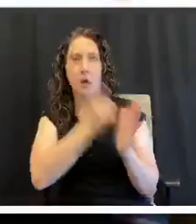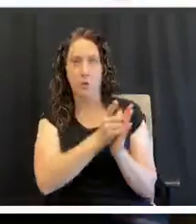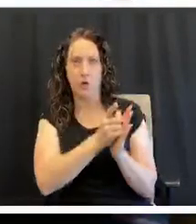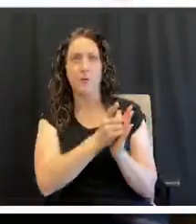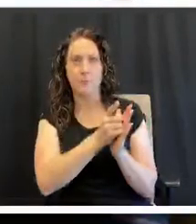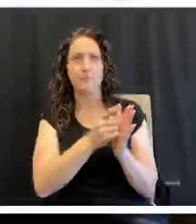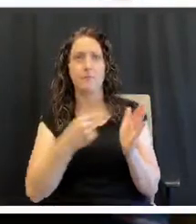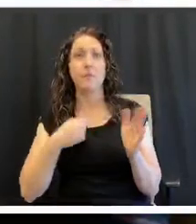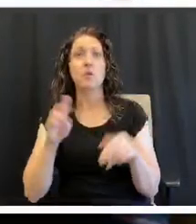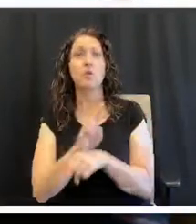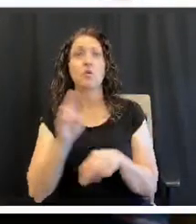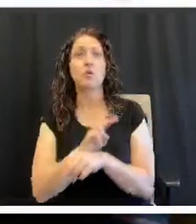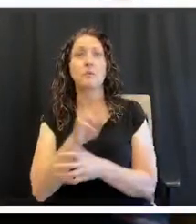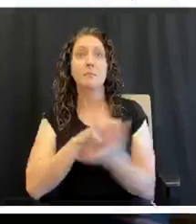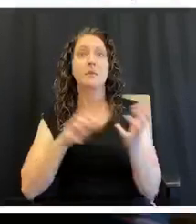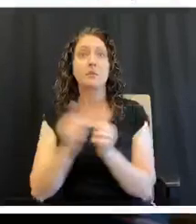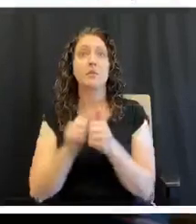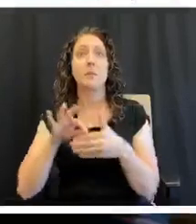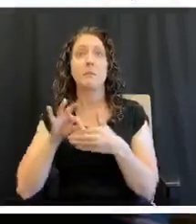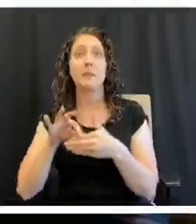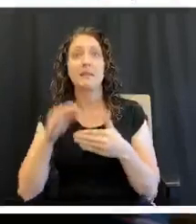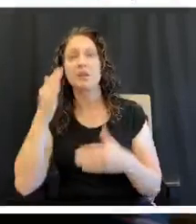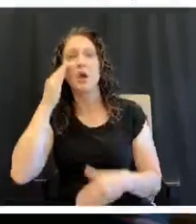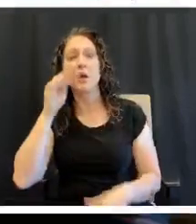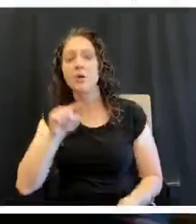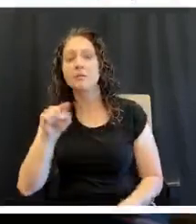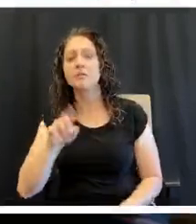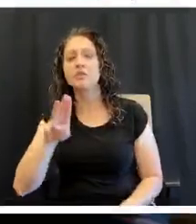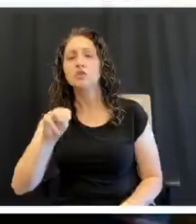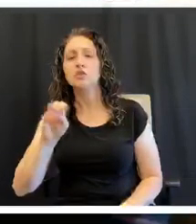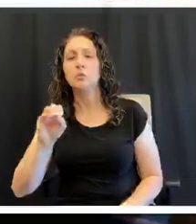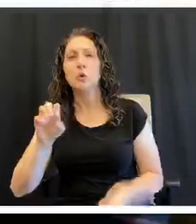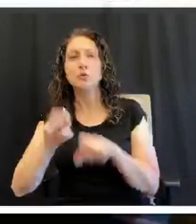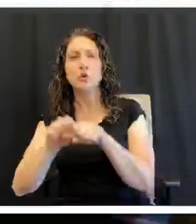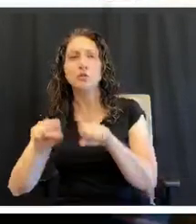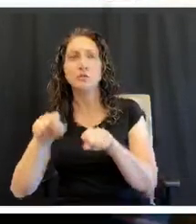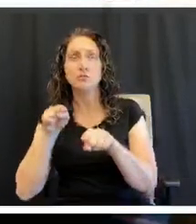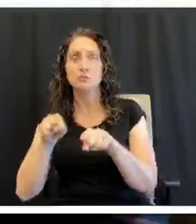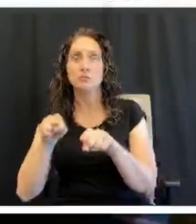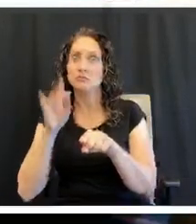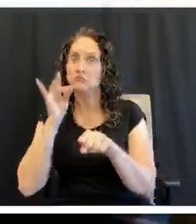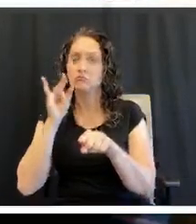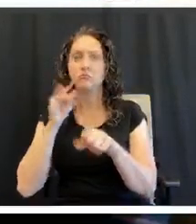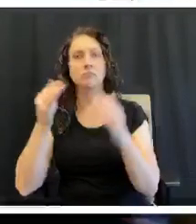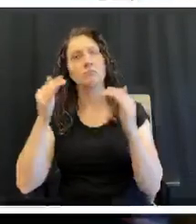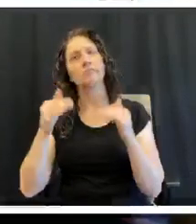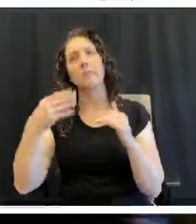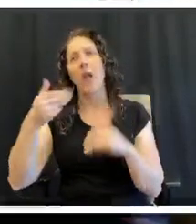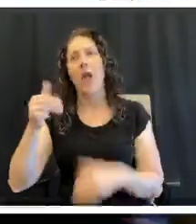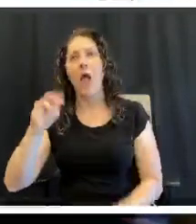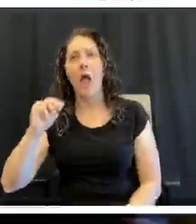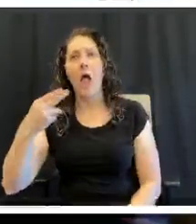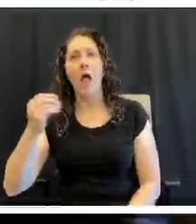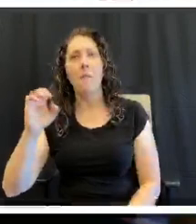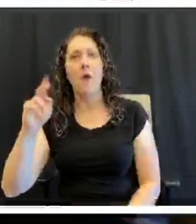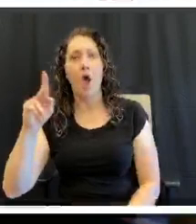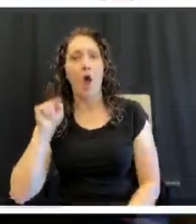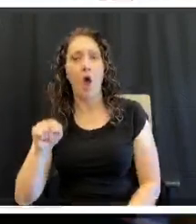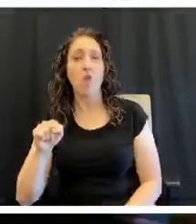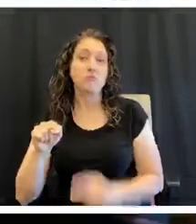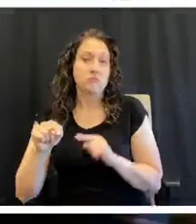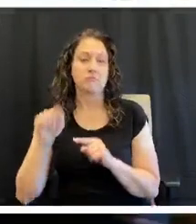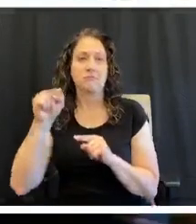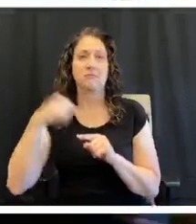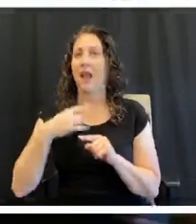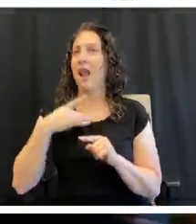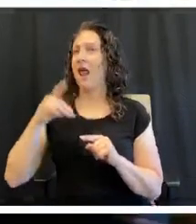cook mine with Zumo sausage. That's what the flavor comes in. Some people like to use ham hogs. I like a little more zing with my Zumo party